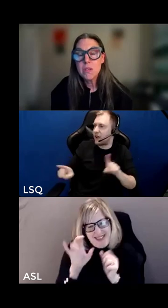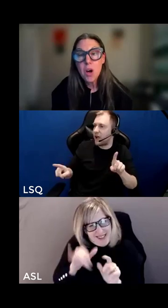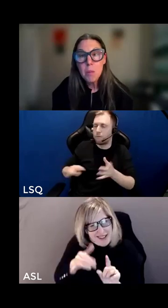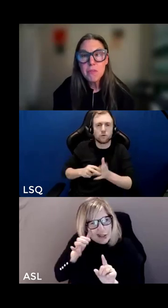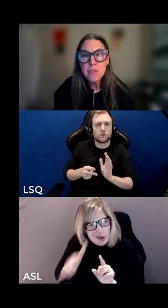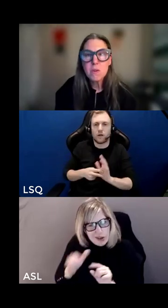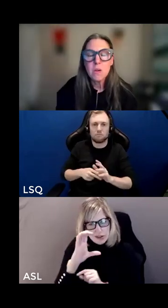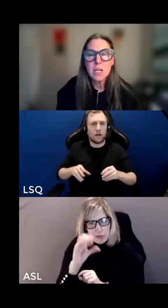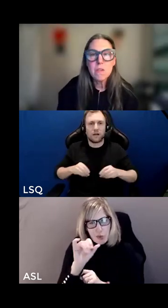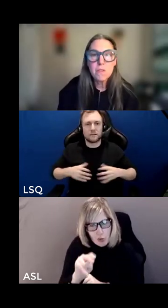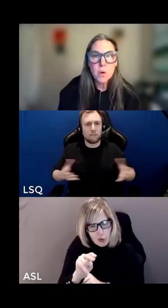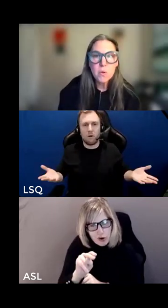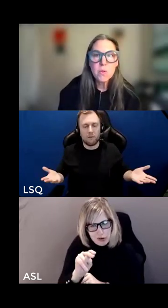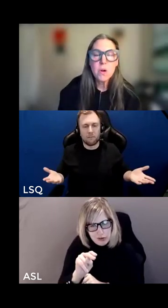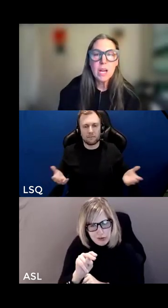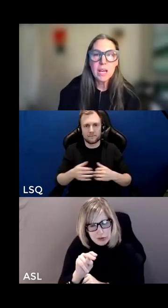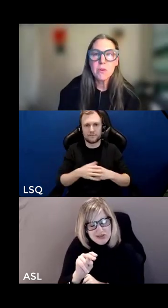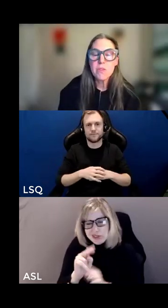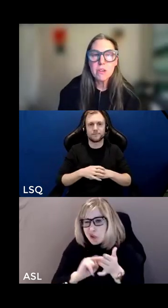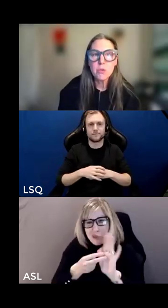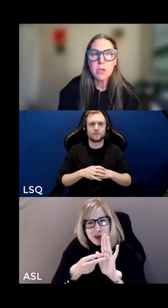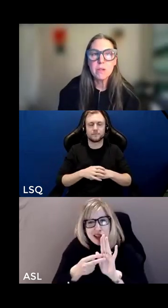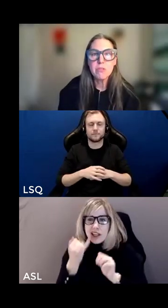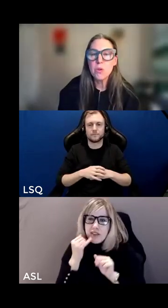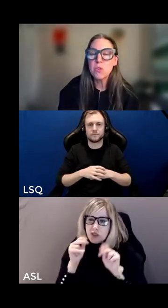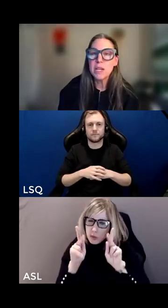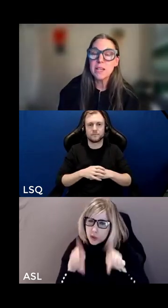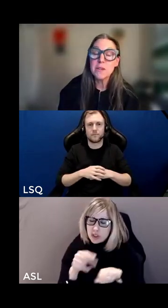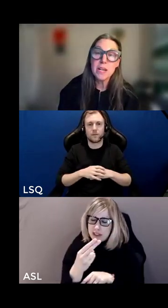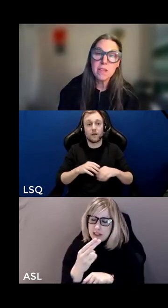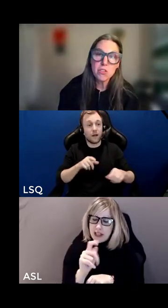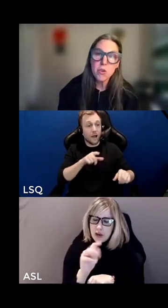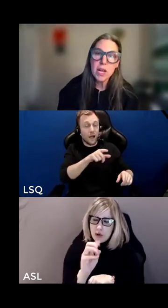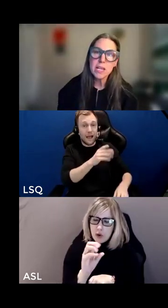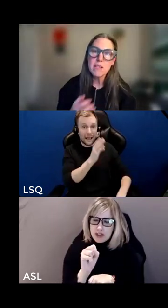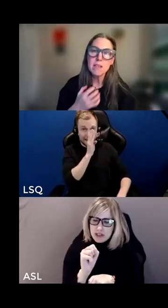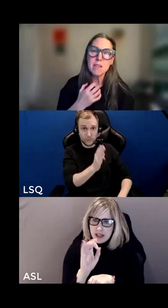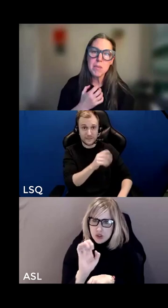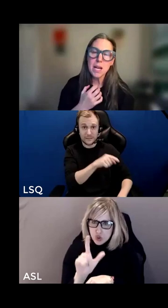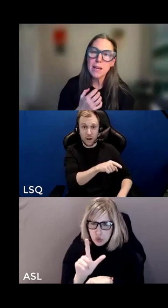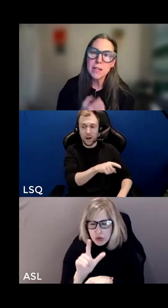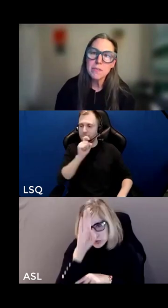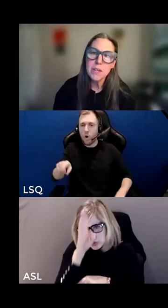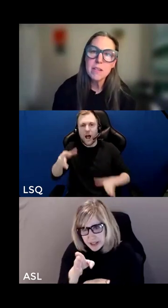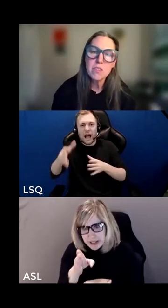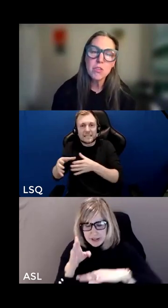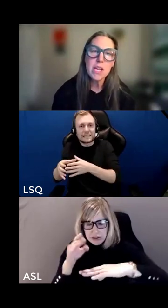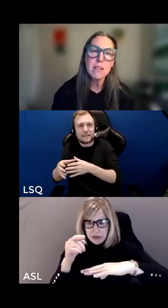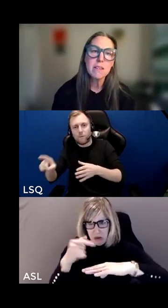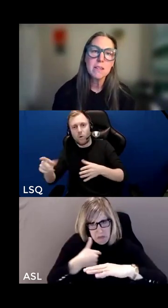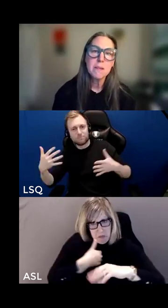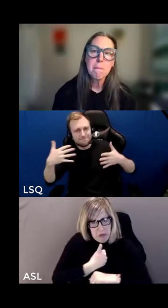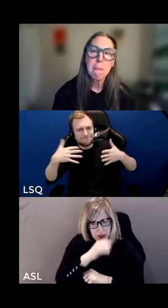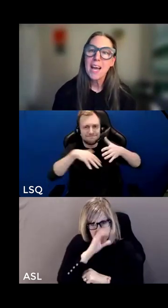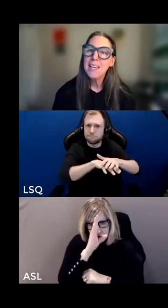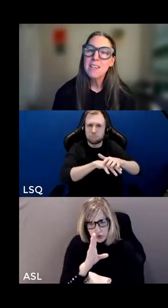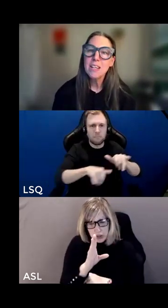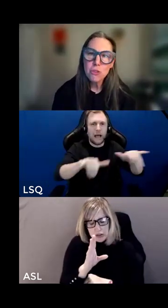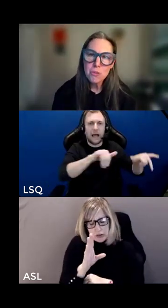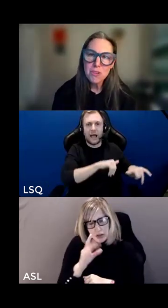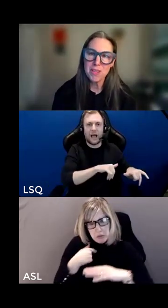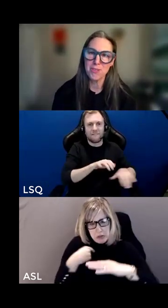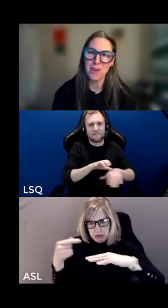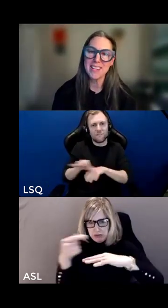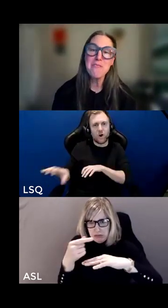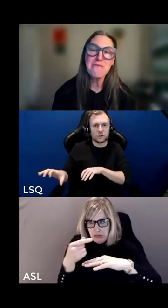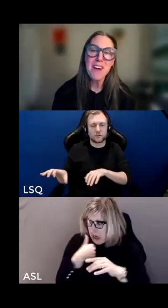so the top of this coin is folks who are heterosexual folks who identify as straight and this is me i identify as straight i did